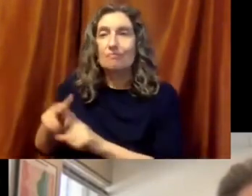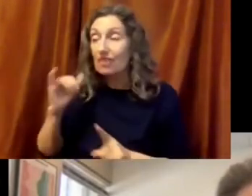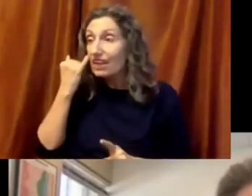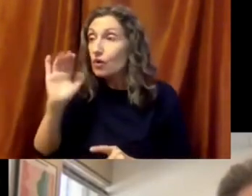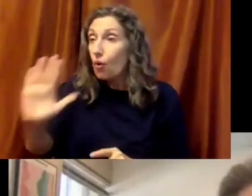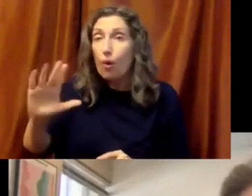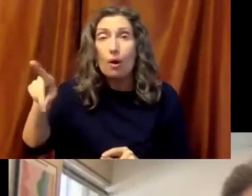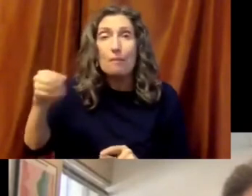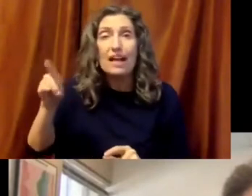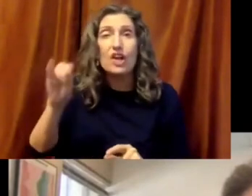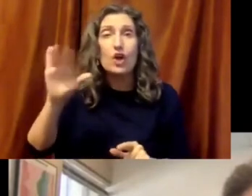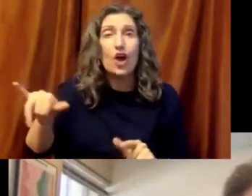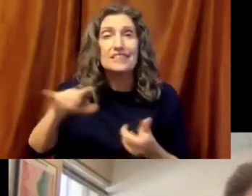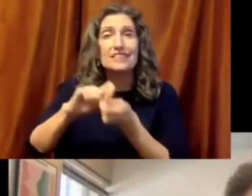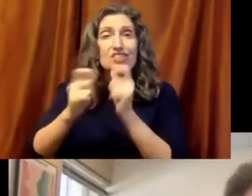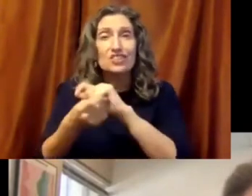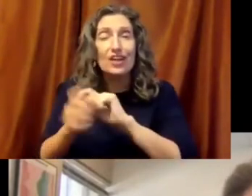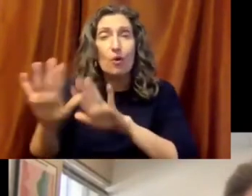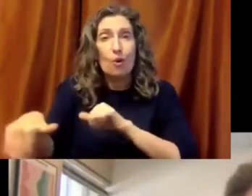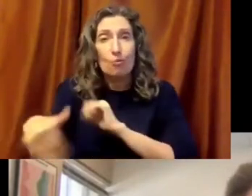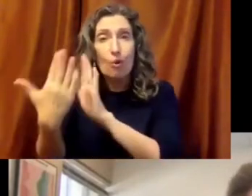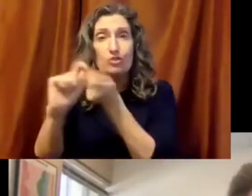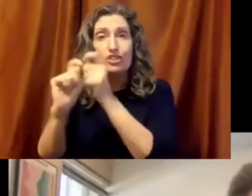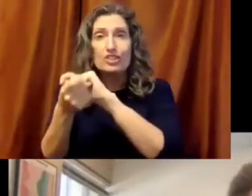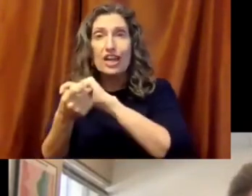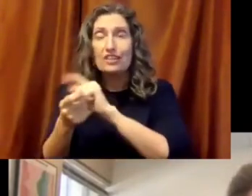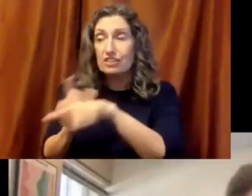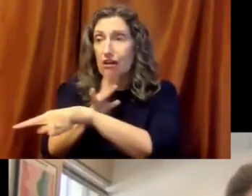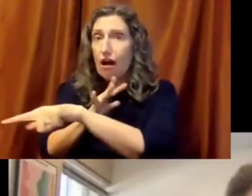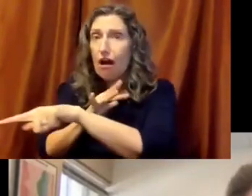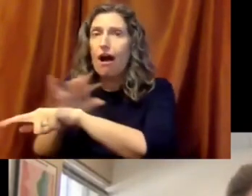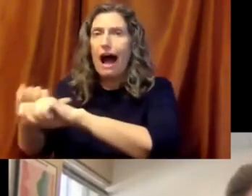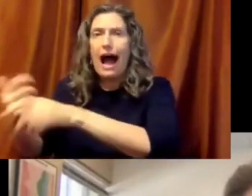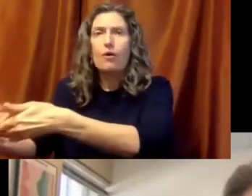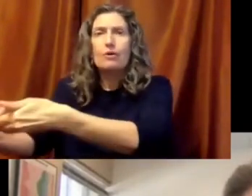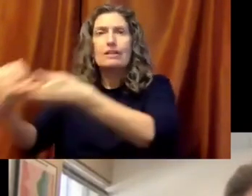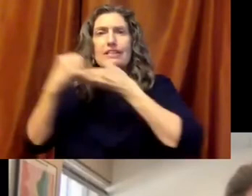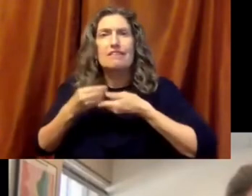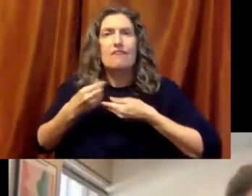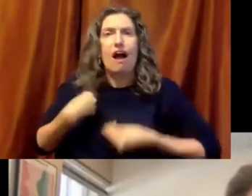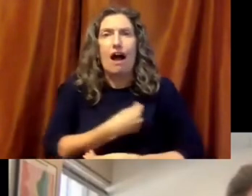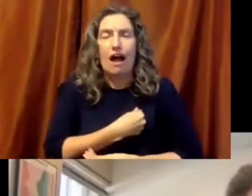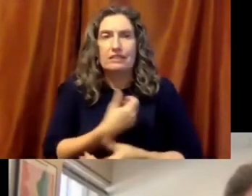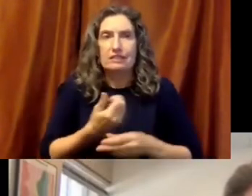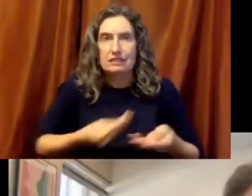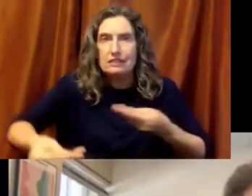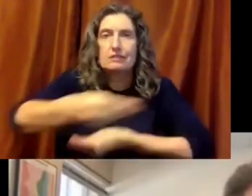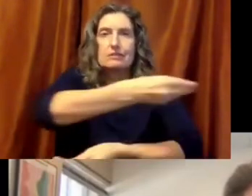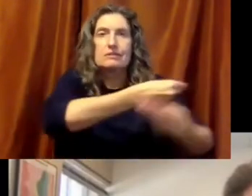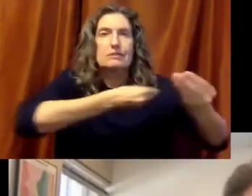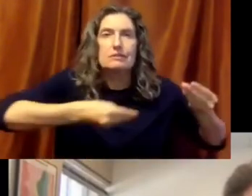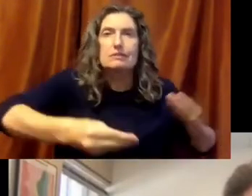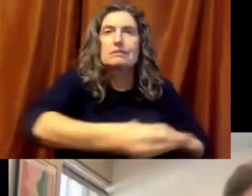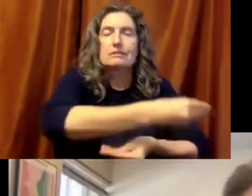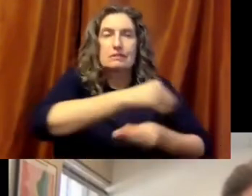classroom and pedagogy, how do we build the collaborative capacity of everyone in the profession